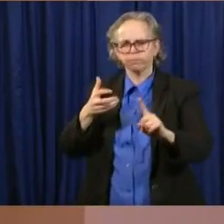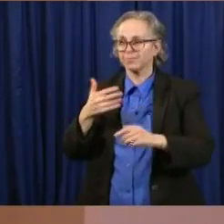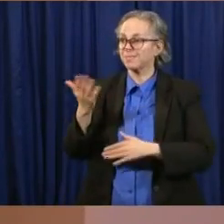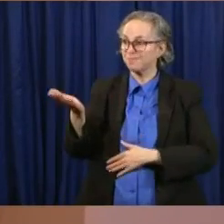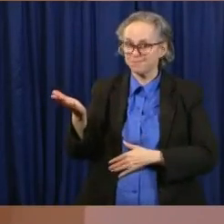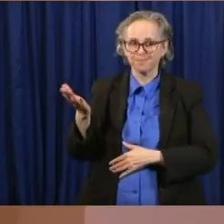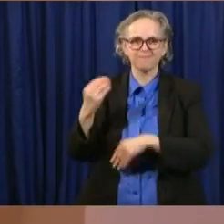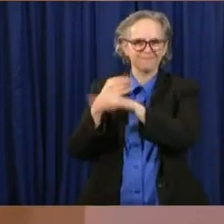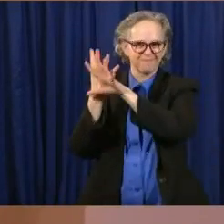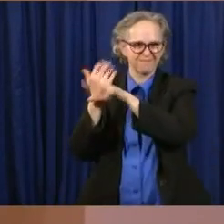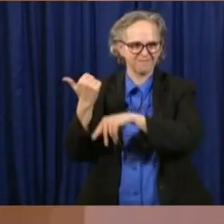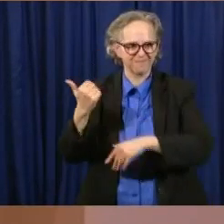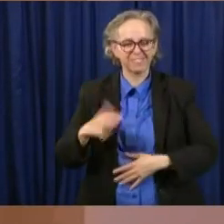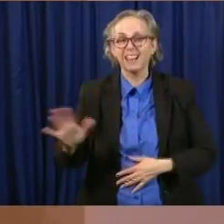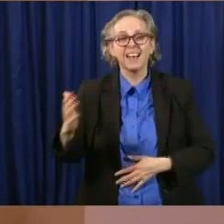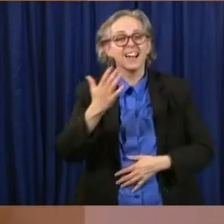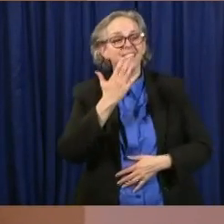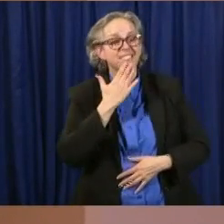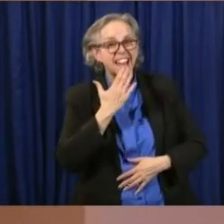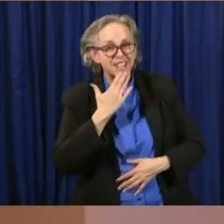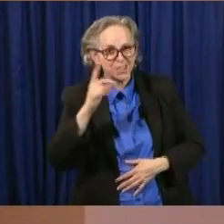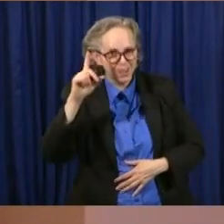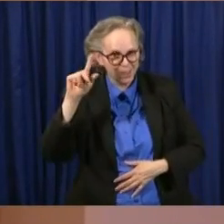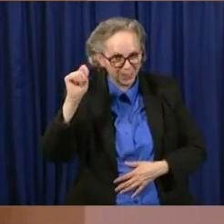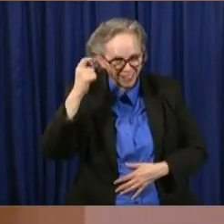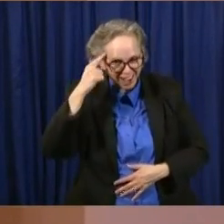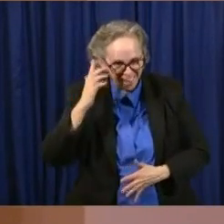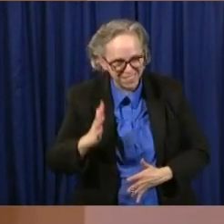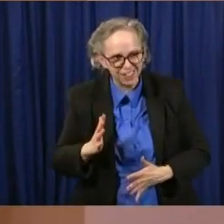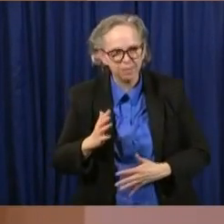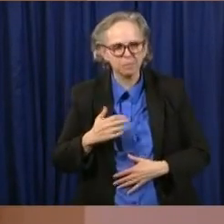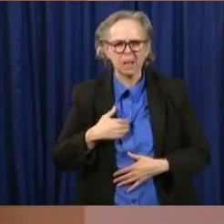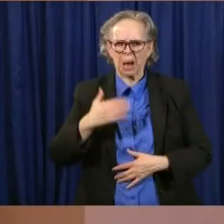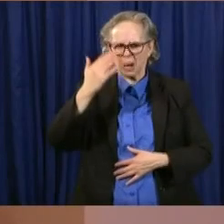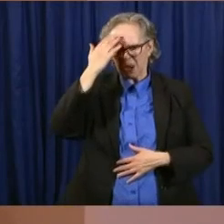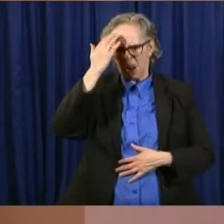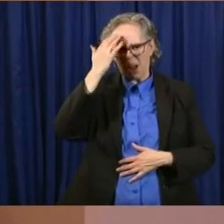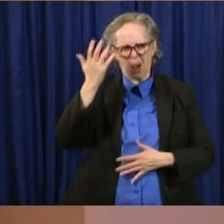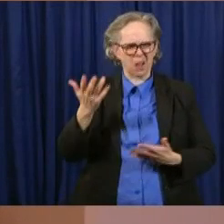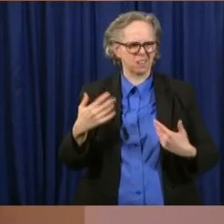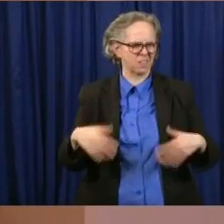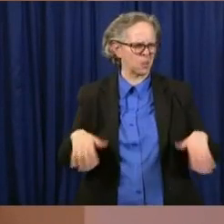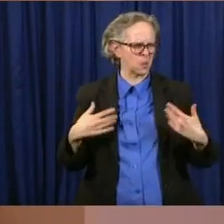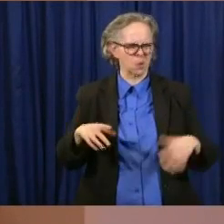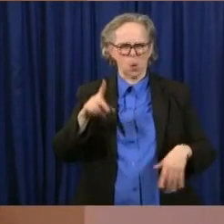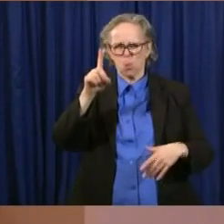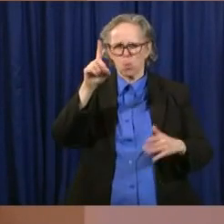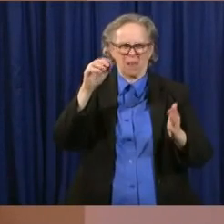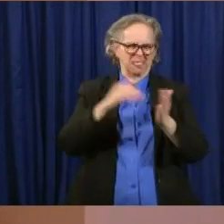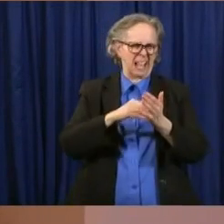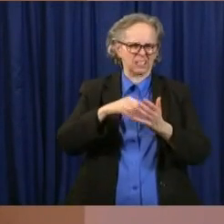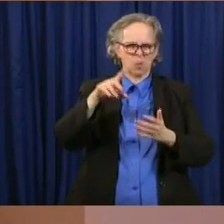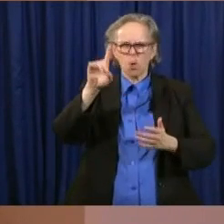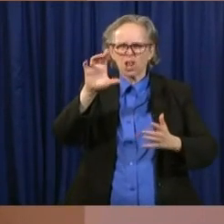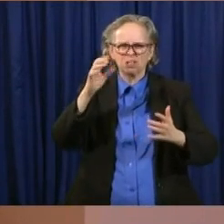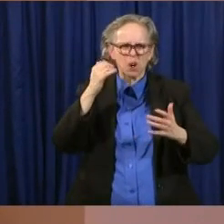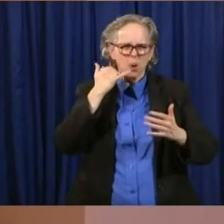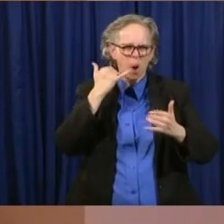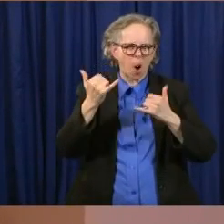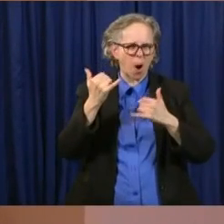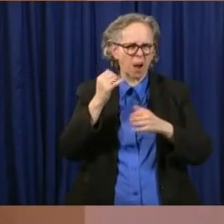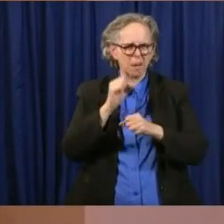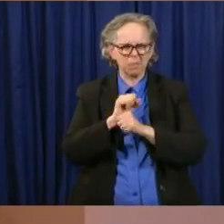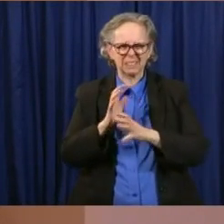Thank you, Lieutenant Governor. We know that the 1100 or so that we have on the phones right now will not be sufficient.